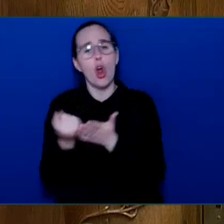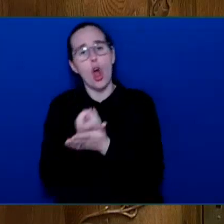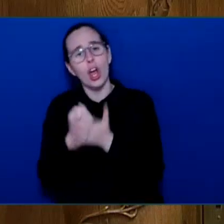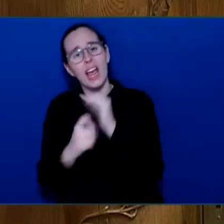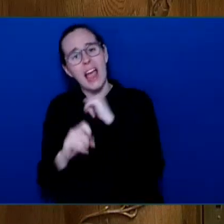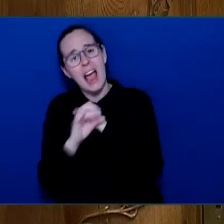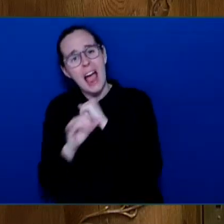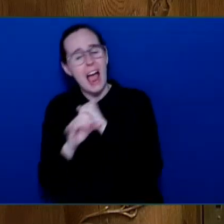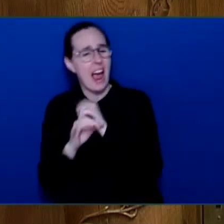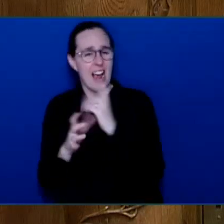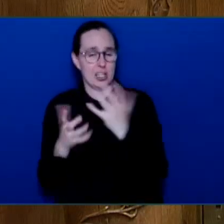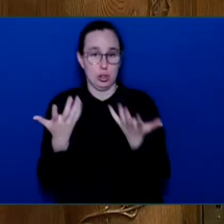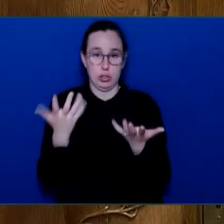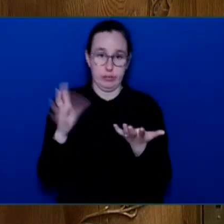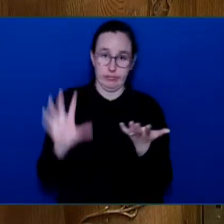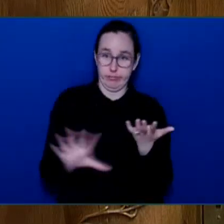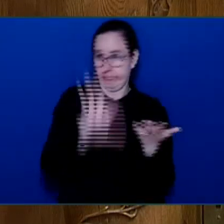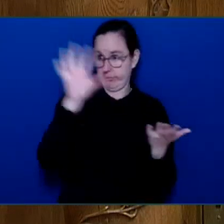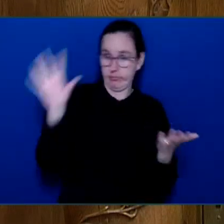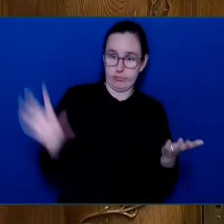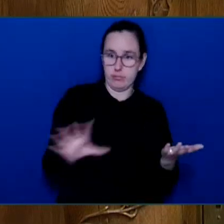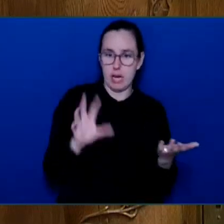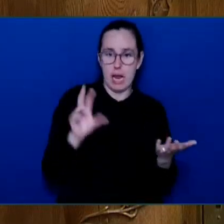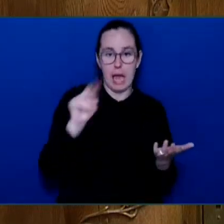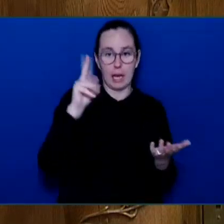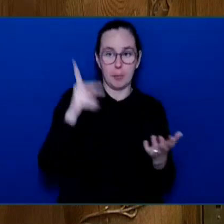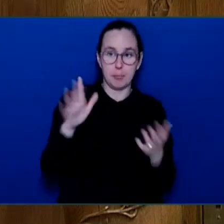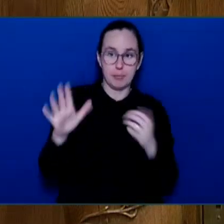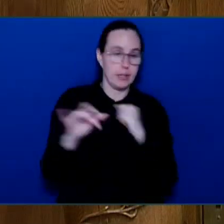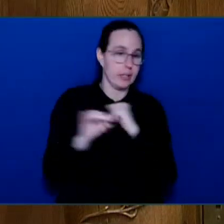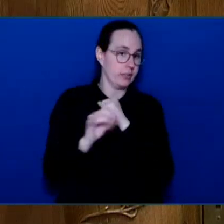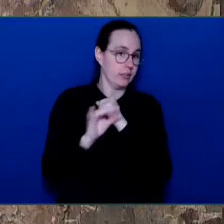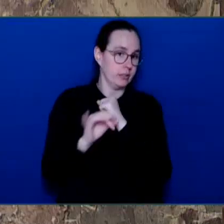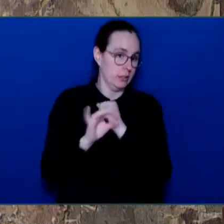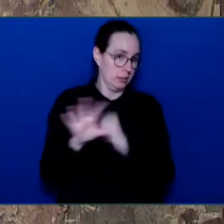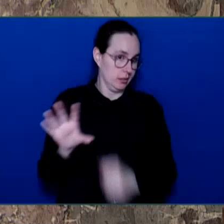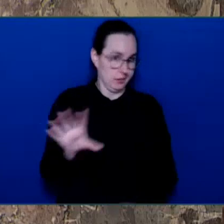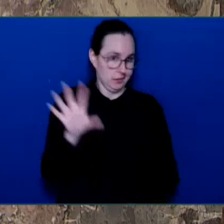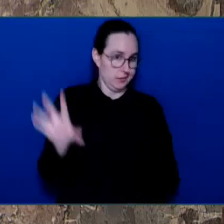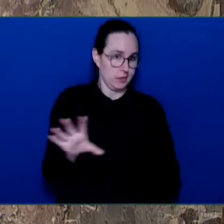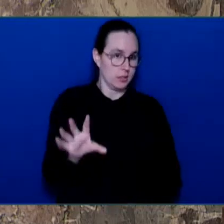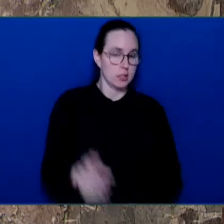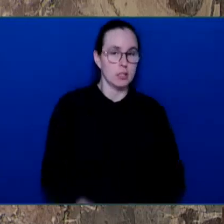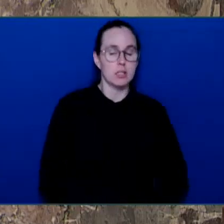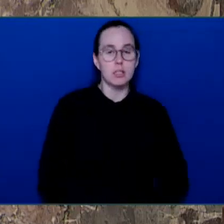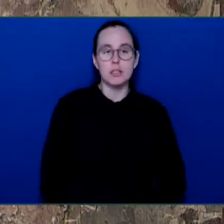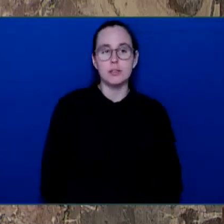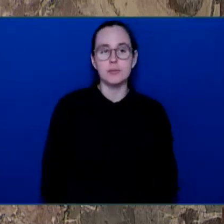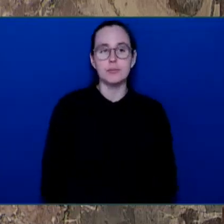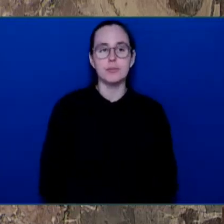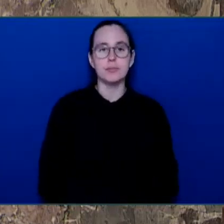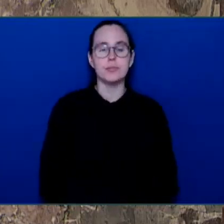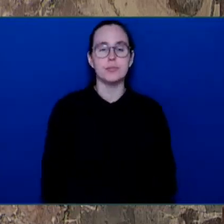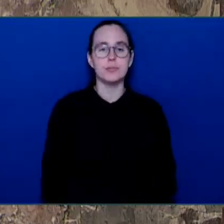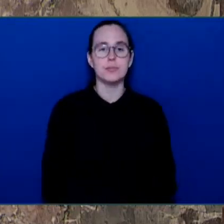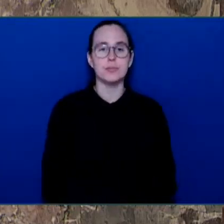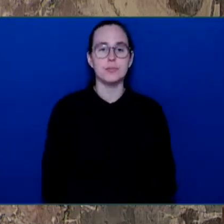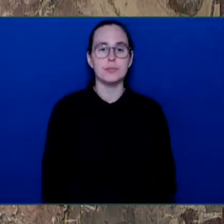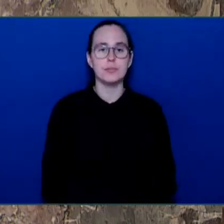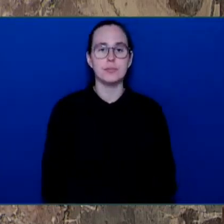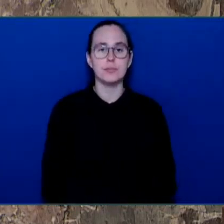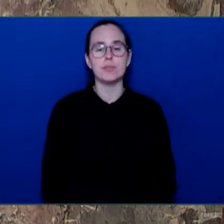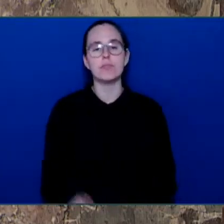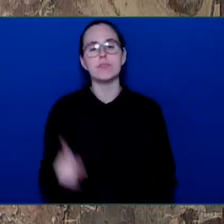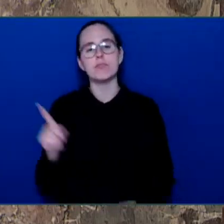Minister of Environment and Climate Change Strategy. Hon. We've made tremendous progress in reducing emissions